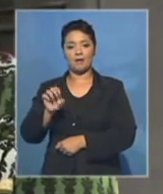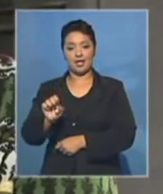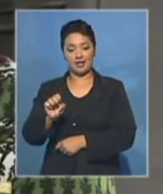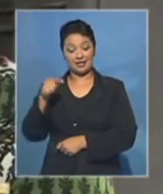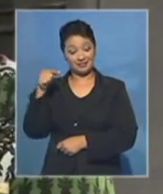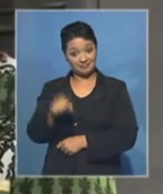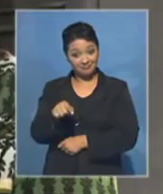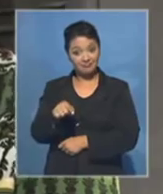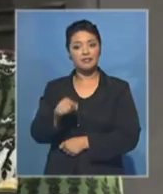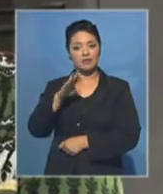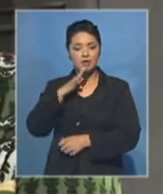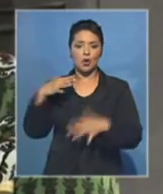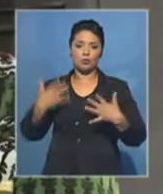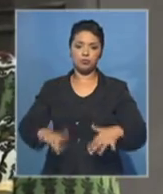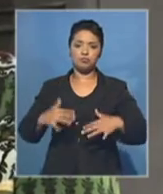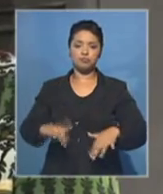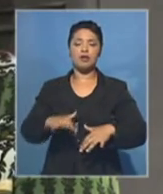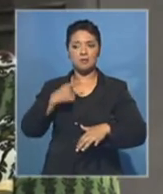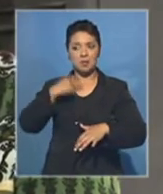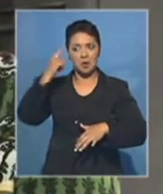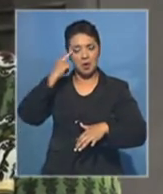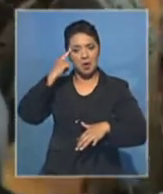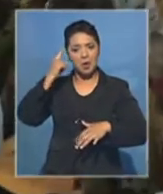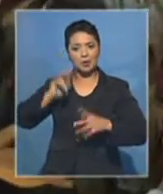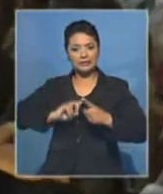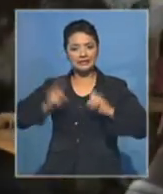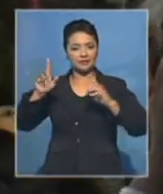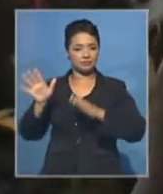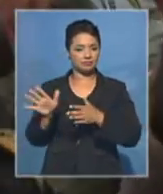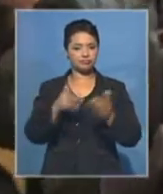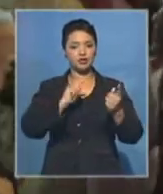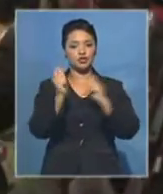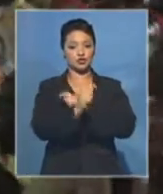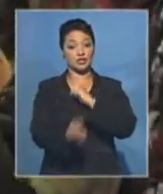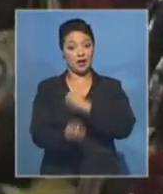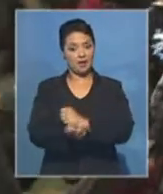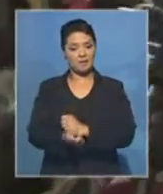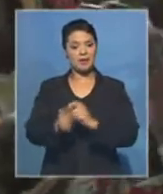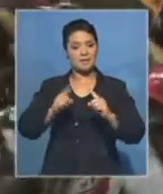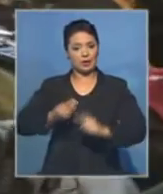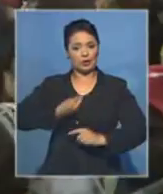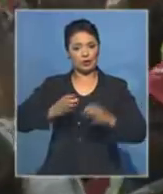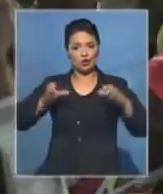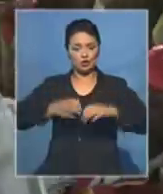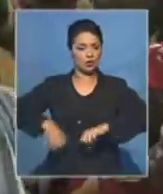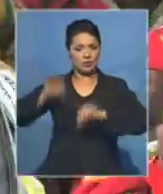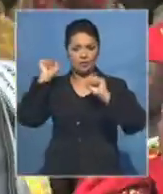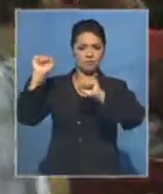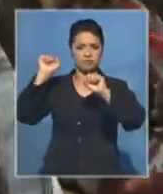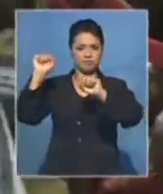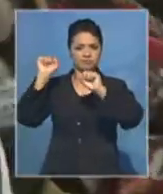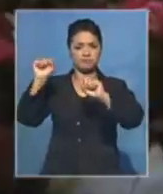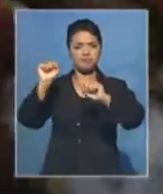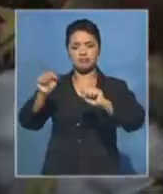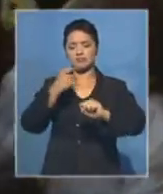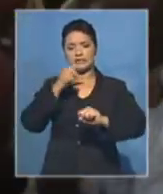which has swept away the conspirators. Then, interruptions by the Youth League members threatening to